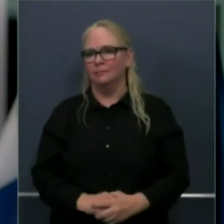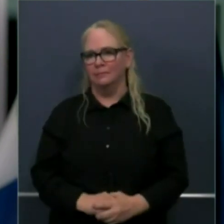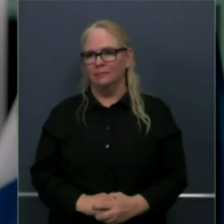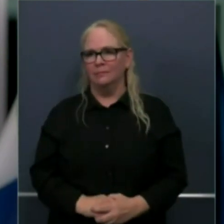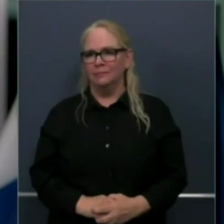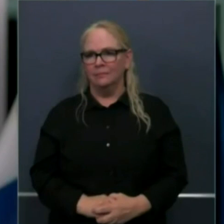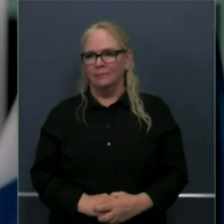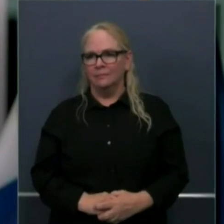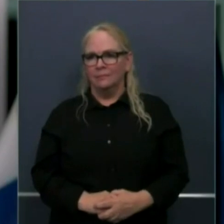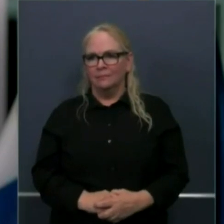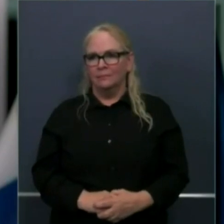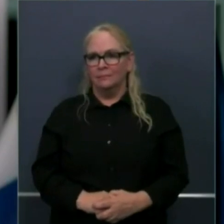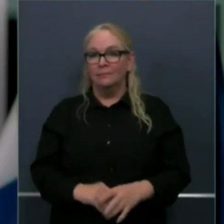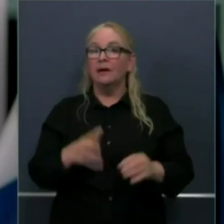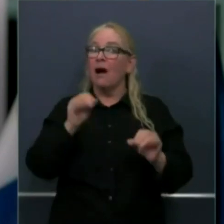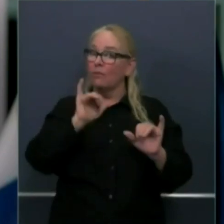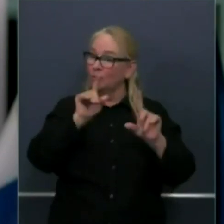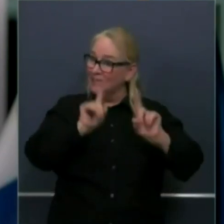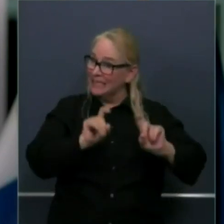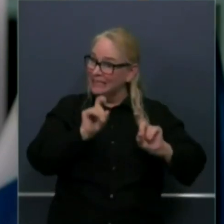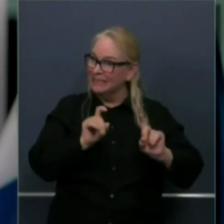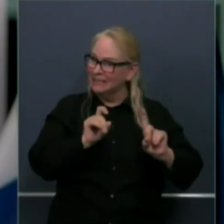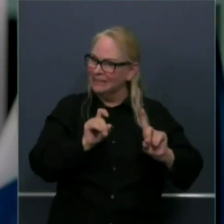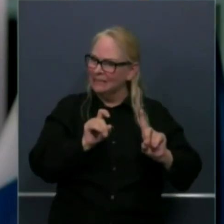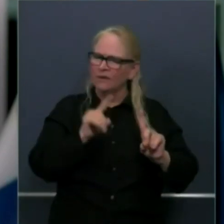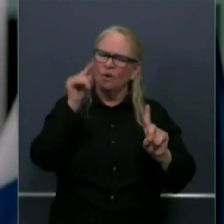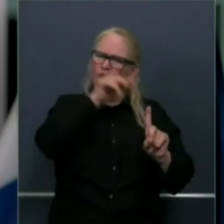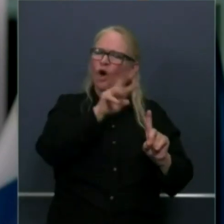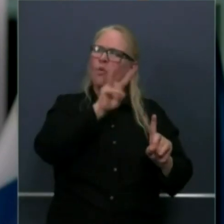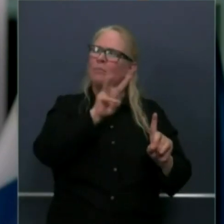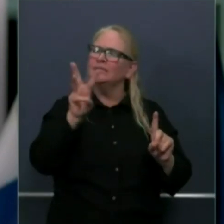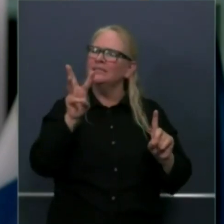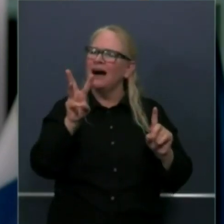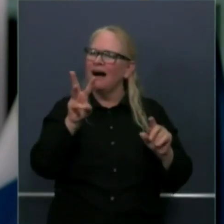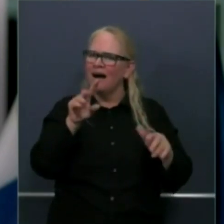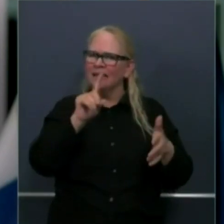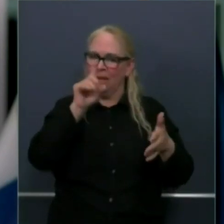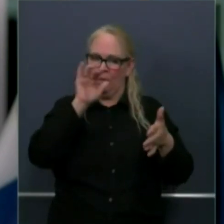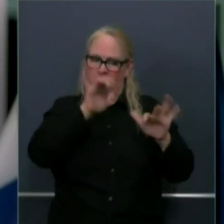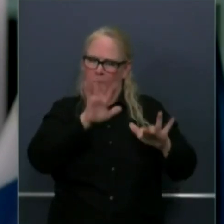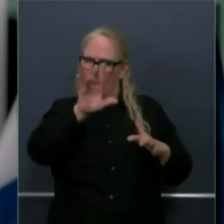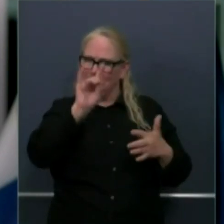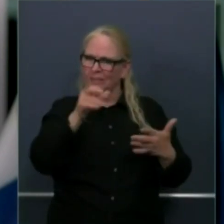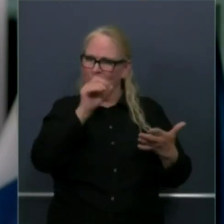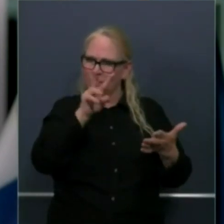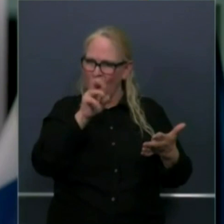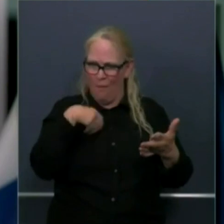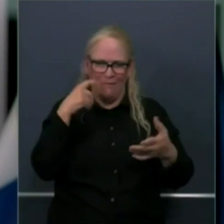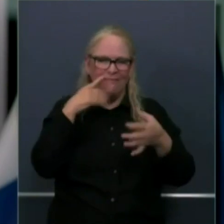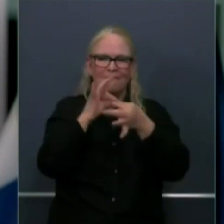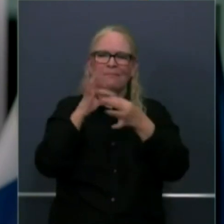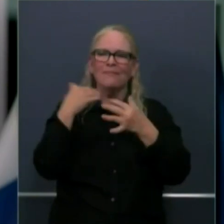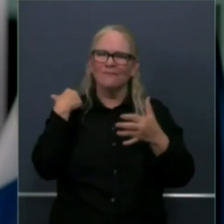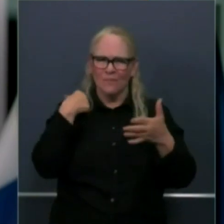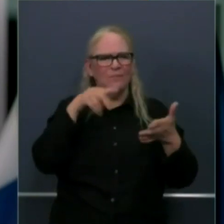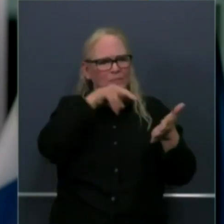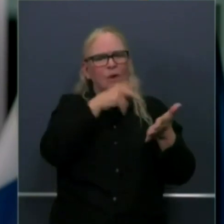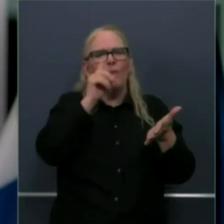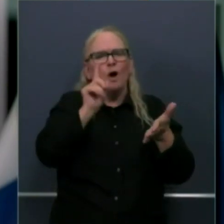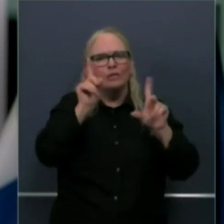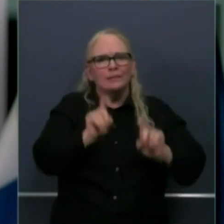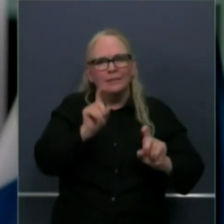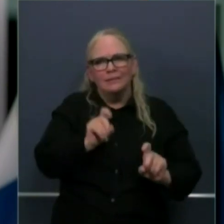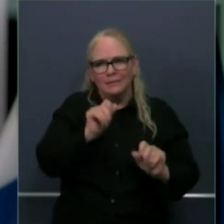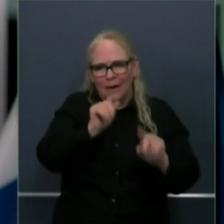proximate testing facility provide reimbursed, provided for you in many cases with online